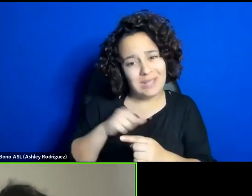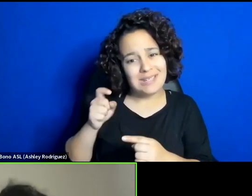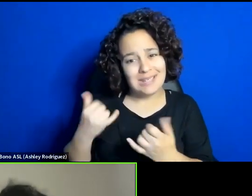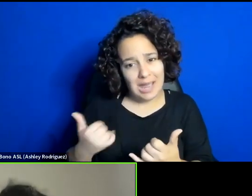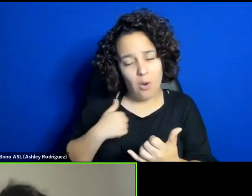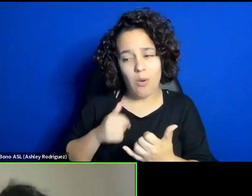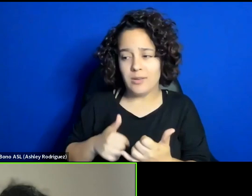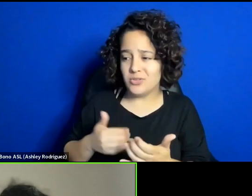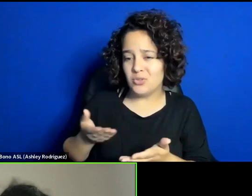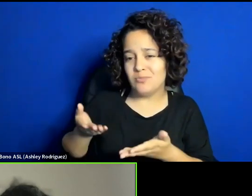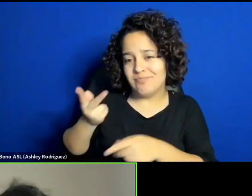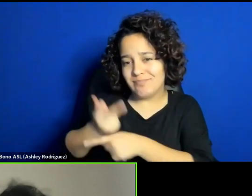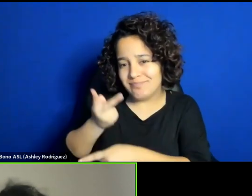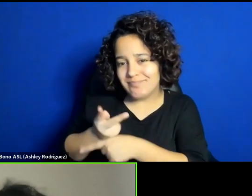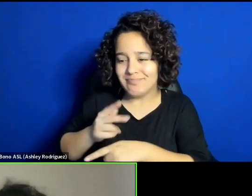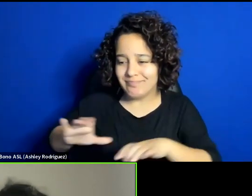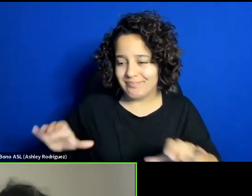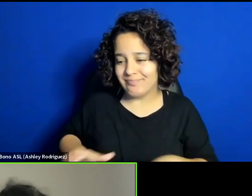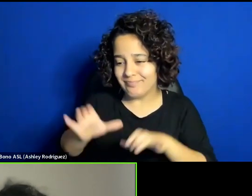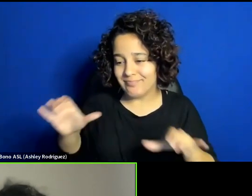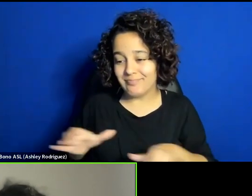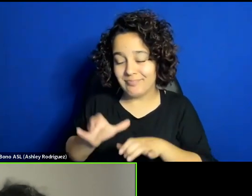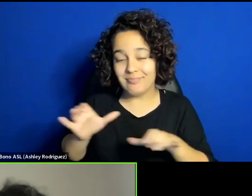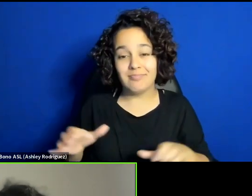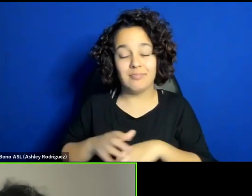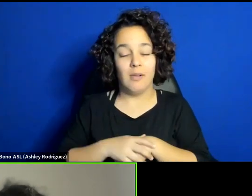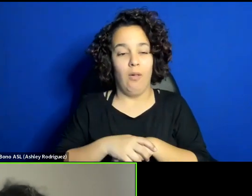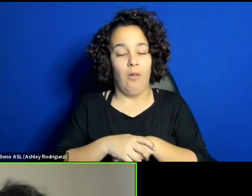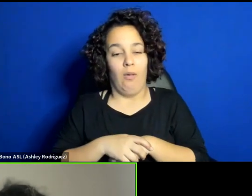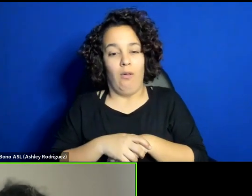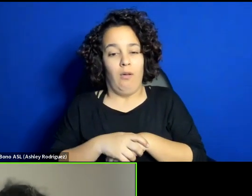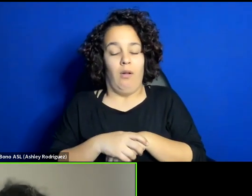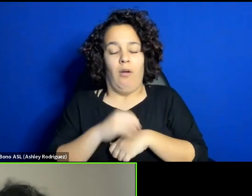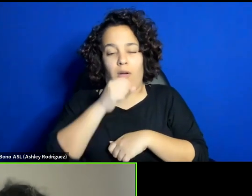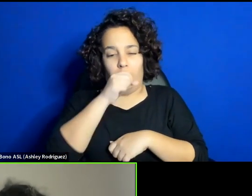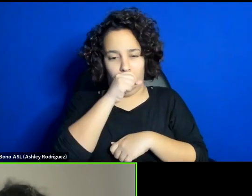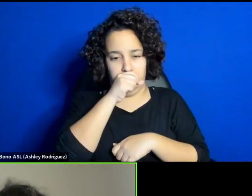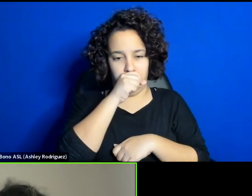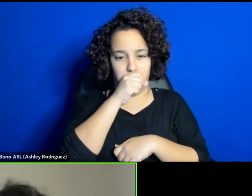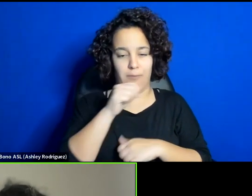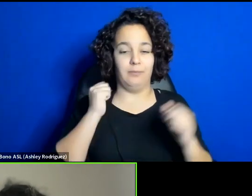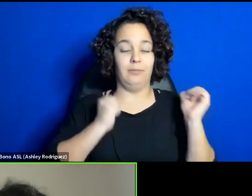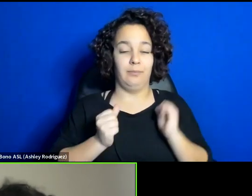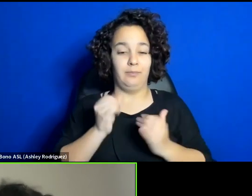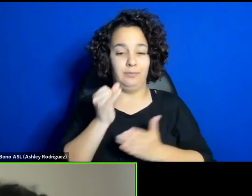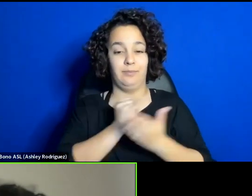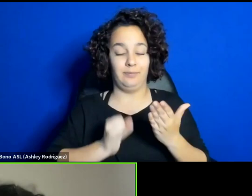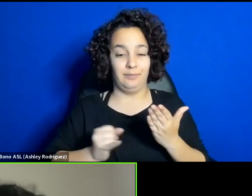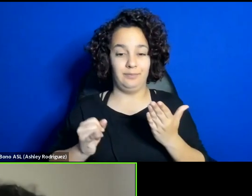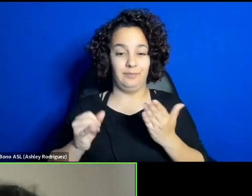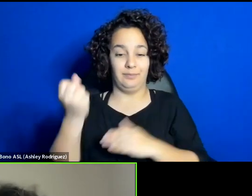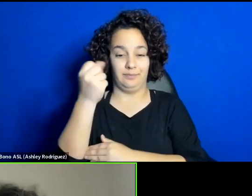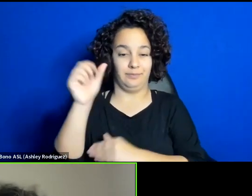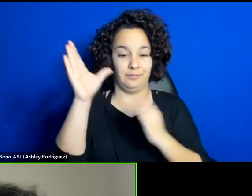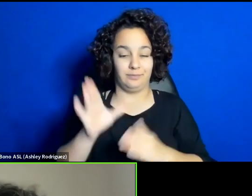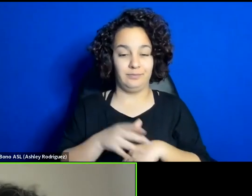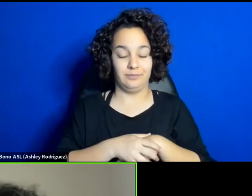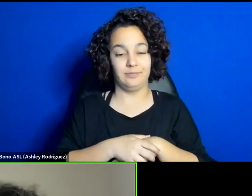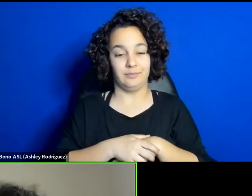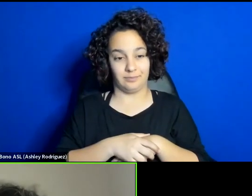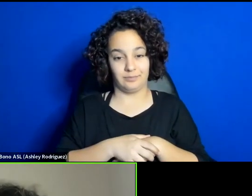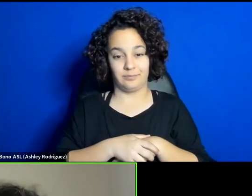activists, performance art activists in Iran and theatre makers in Iran, what do they need?